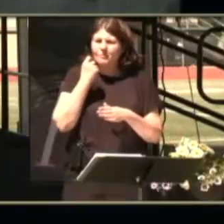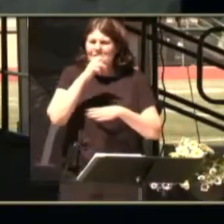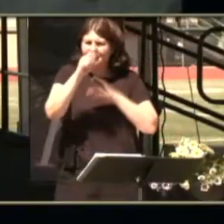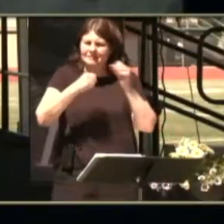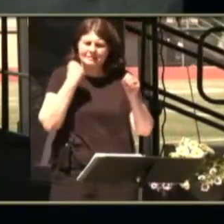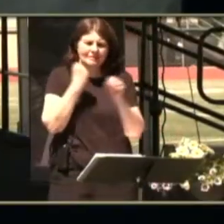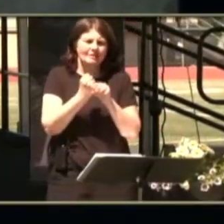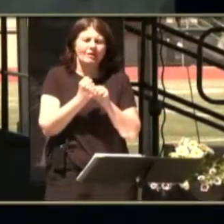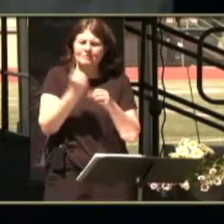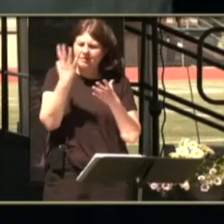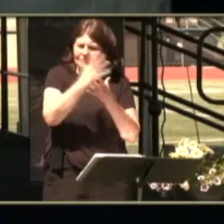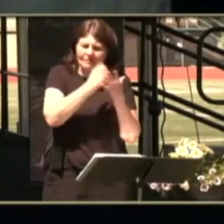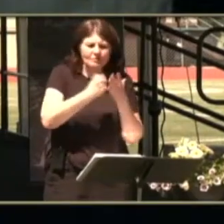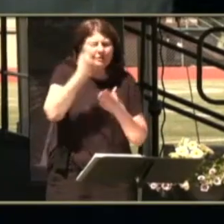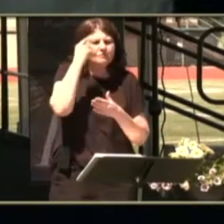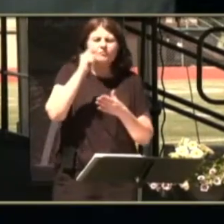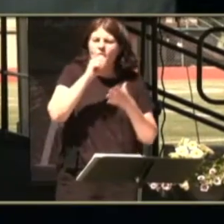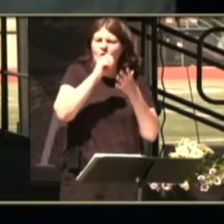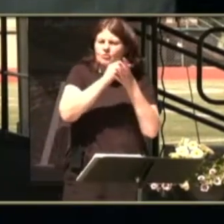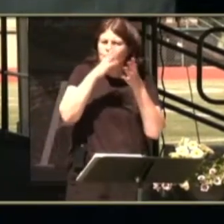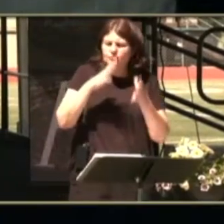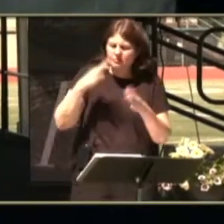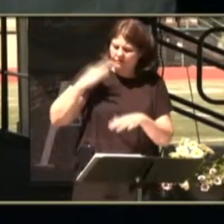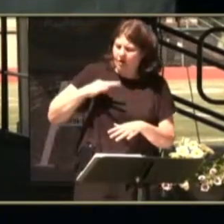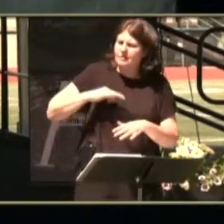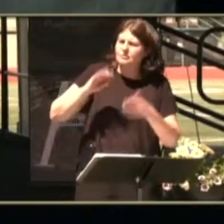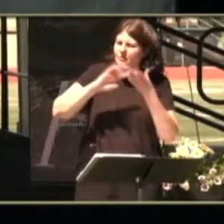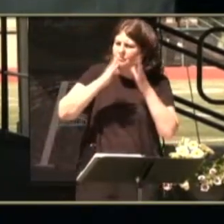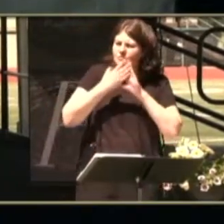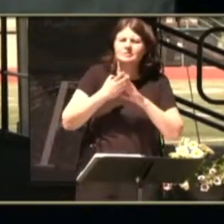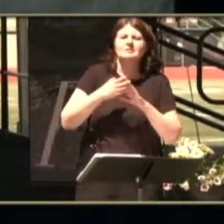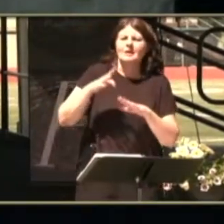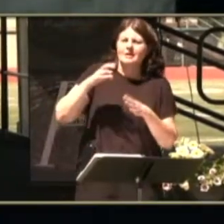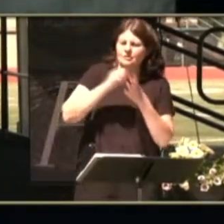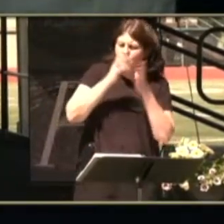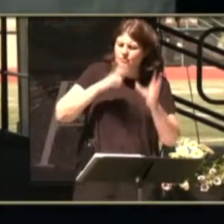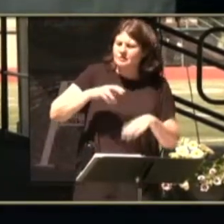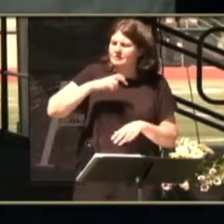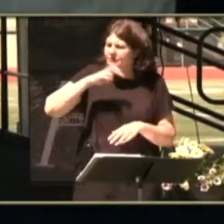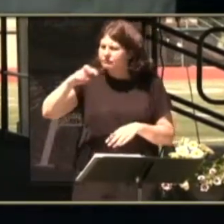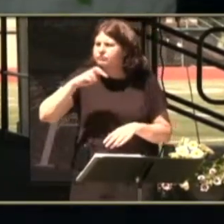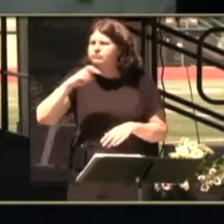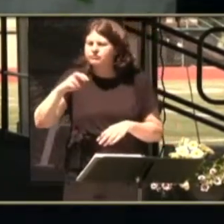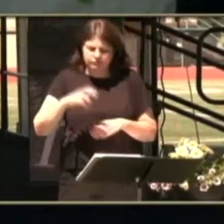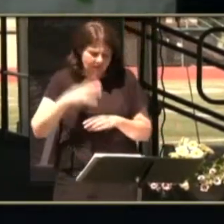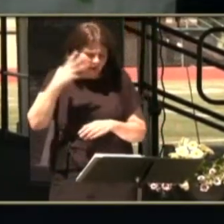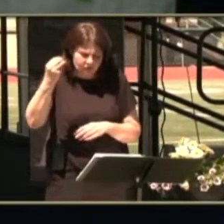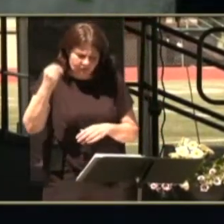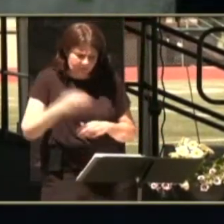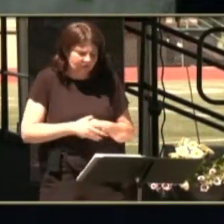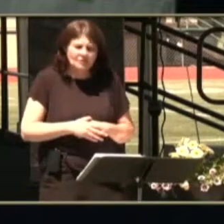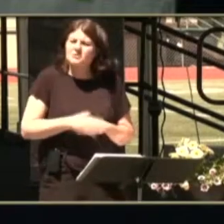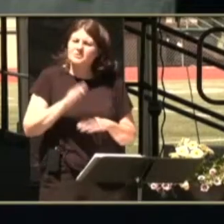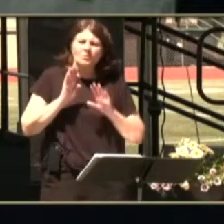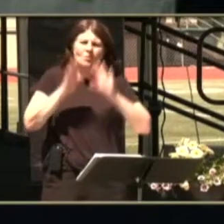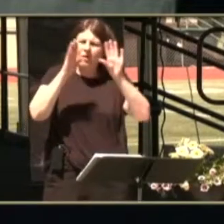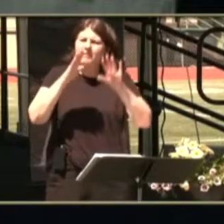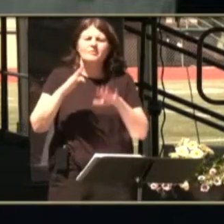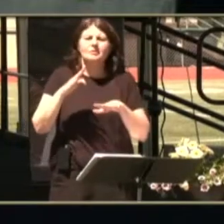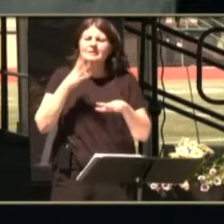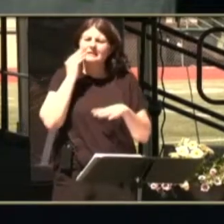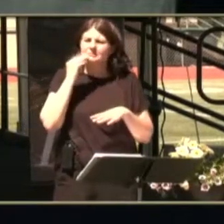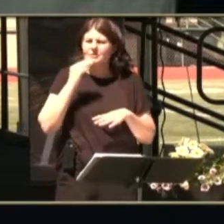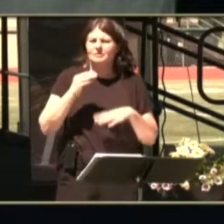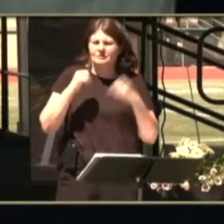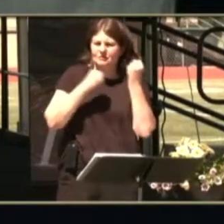for student-led outings and community volunteering opportunities. These were wonderful experiences for our students to support some of our local